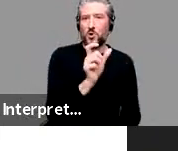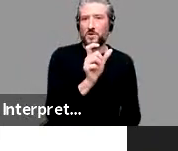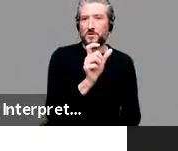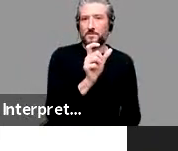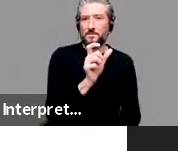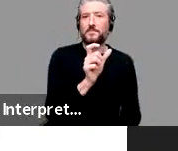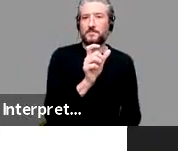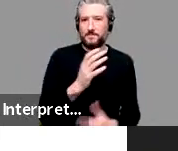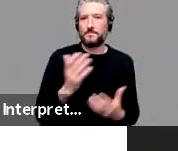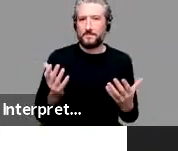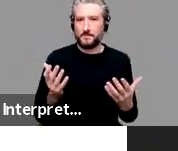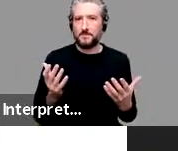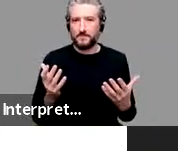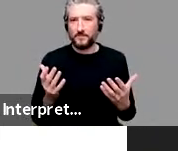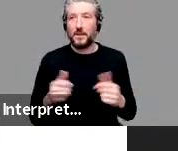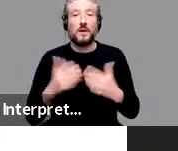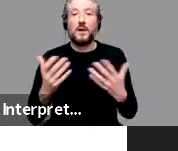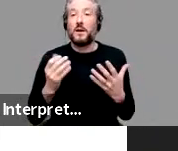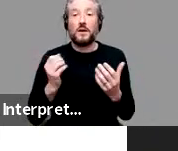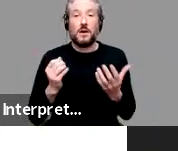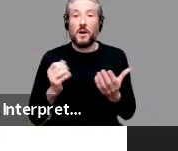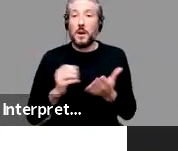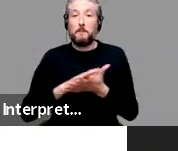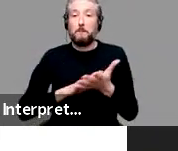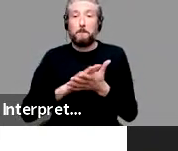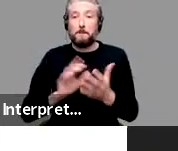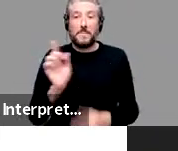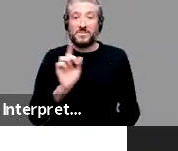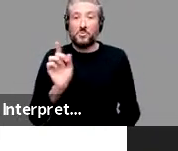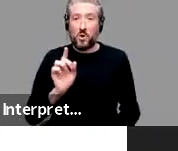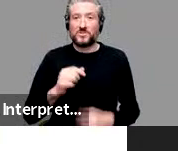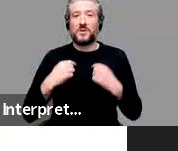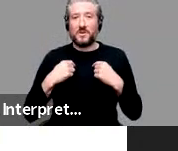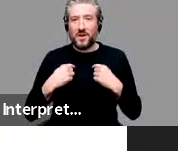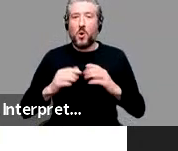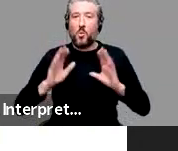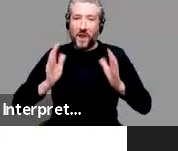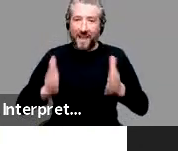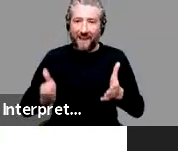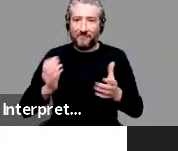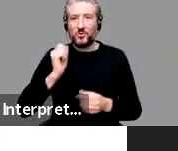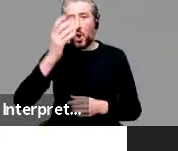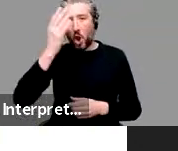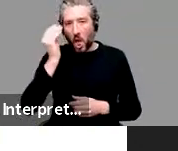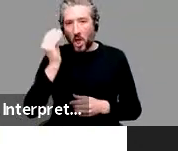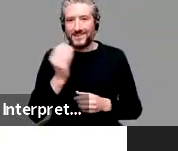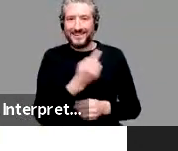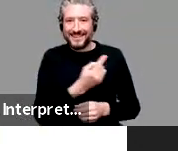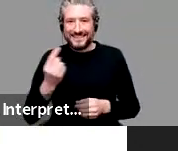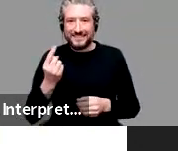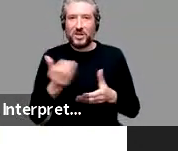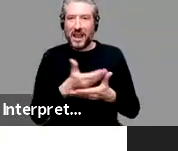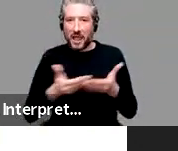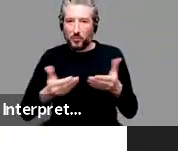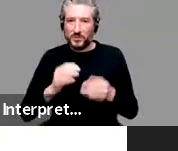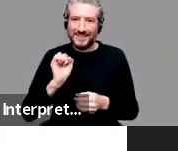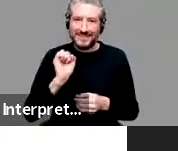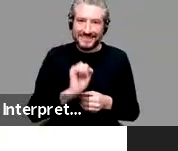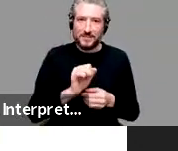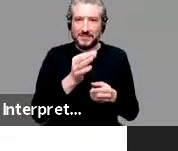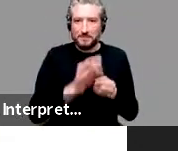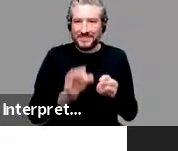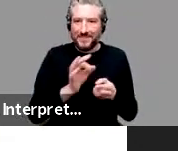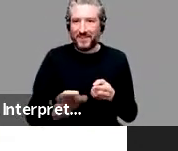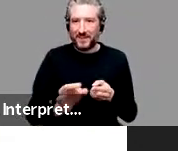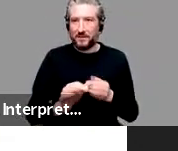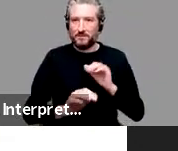So again, the moral here is that we must learn the specifics of the language that we're using. And, you know,